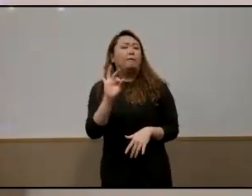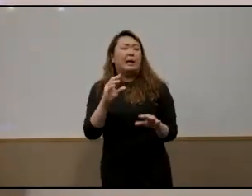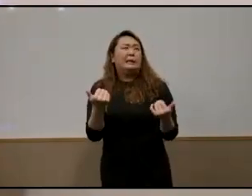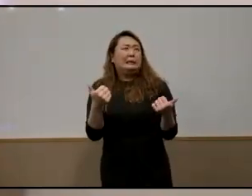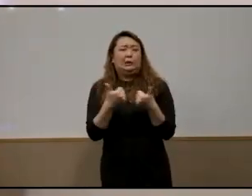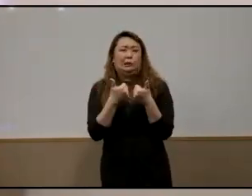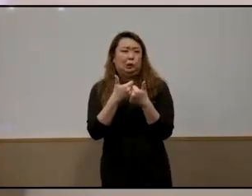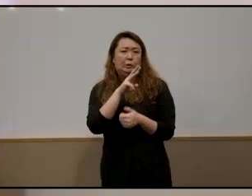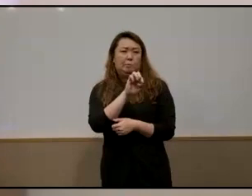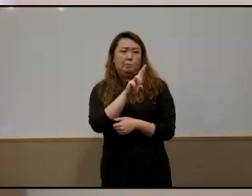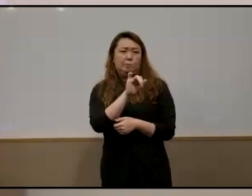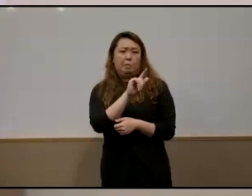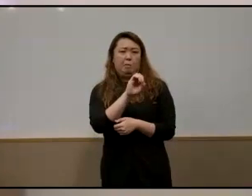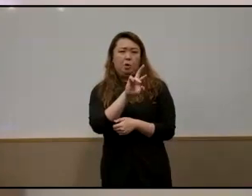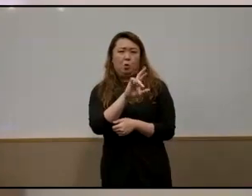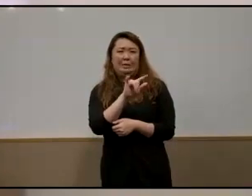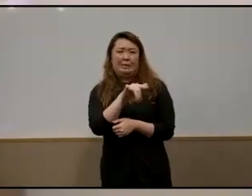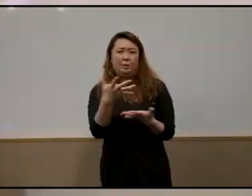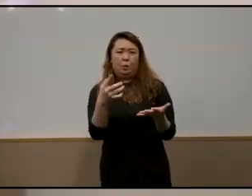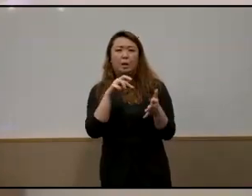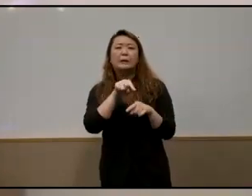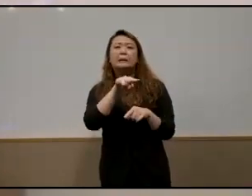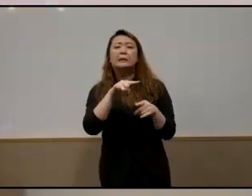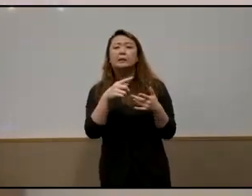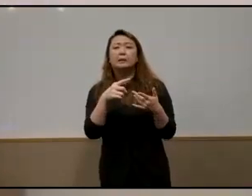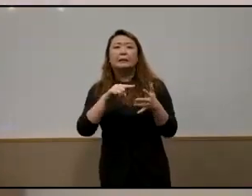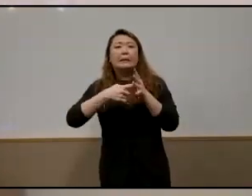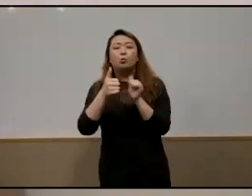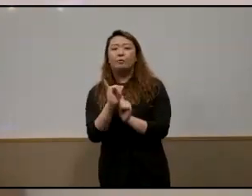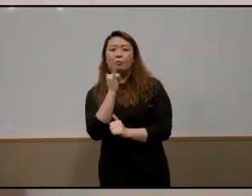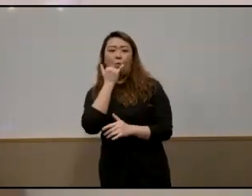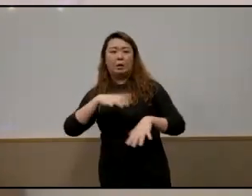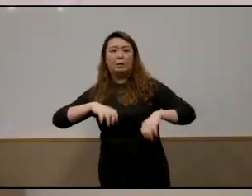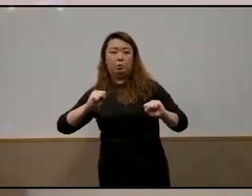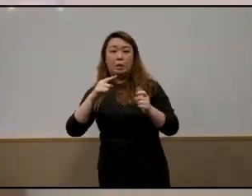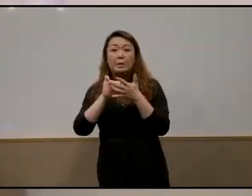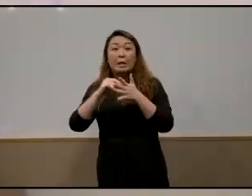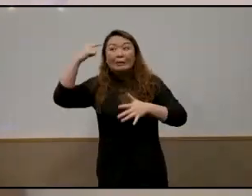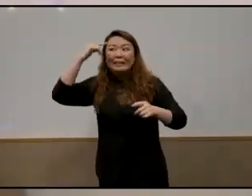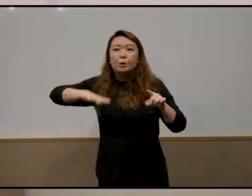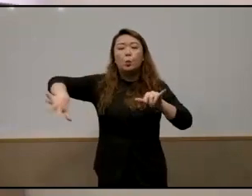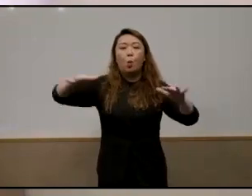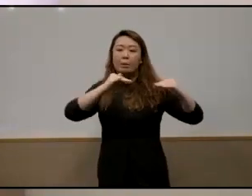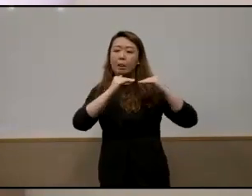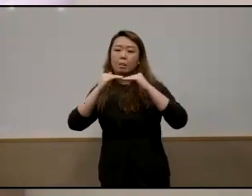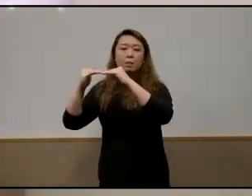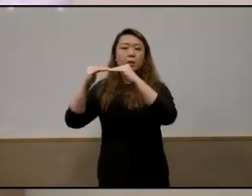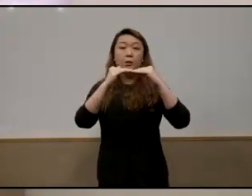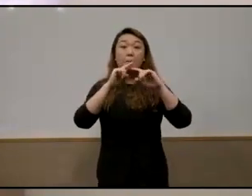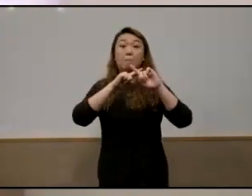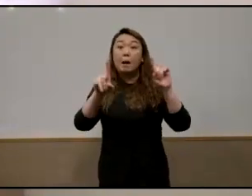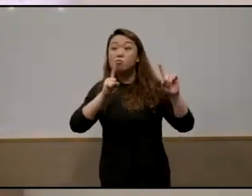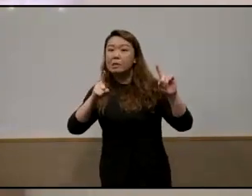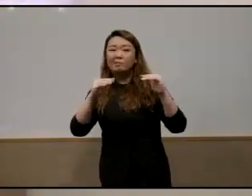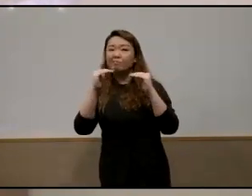meritocracy was that is that it starts with very flawed assumptions to begin with that we all begin on a level playing few when we actually don't